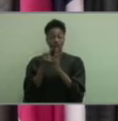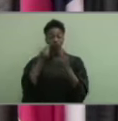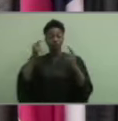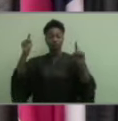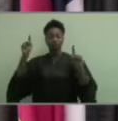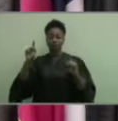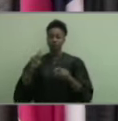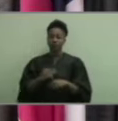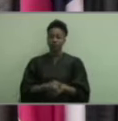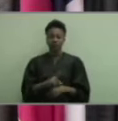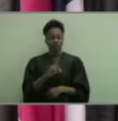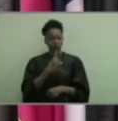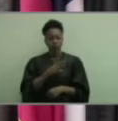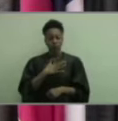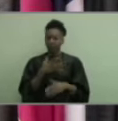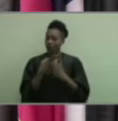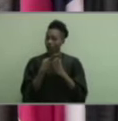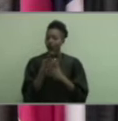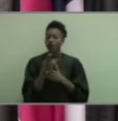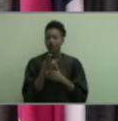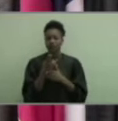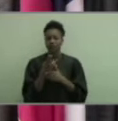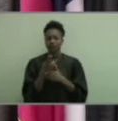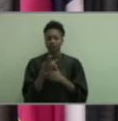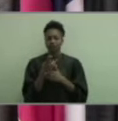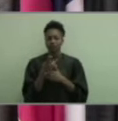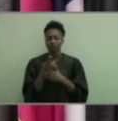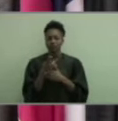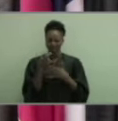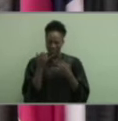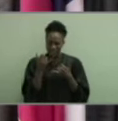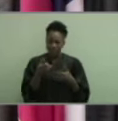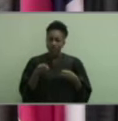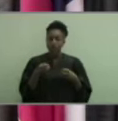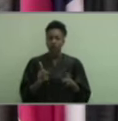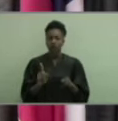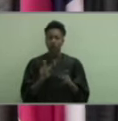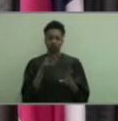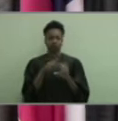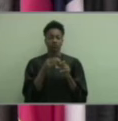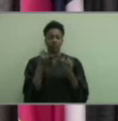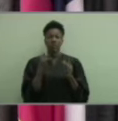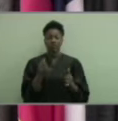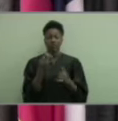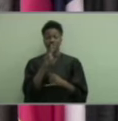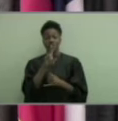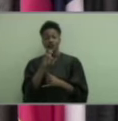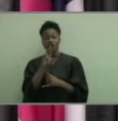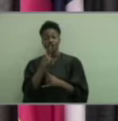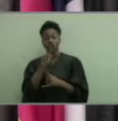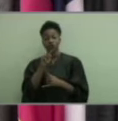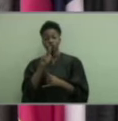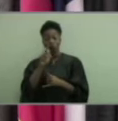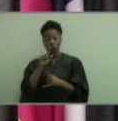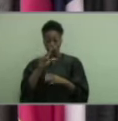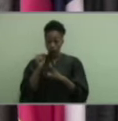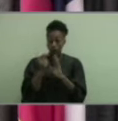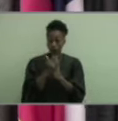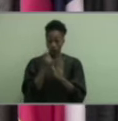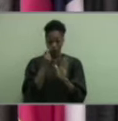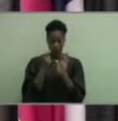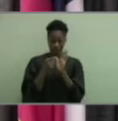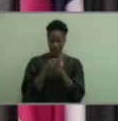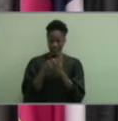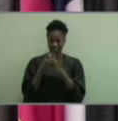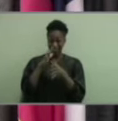It is truly my honor and privilege to have this opportunity to participate in this virtual graduation today and recognize